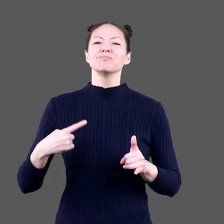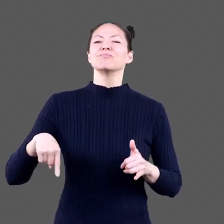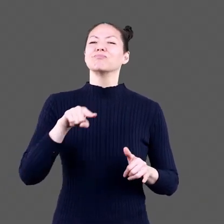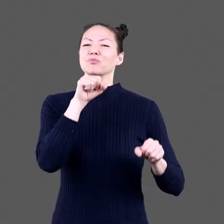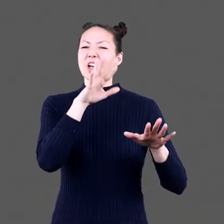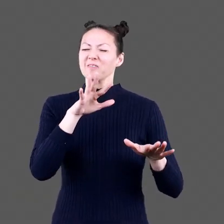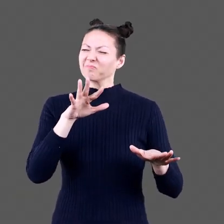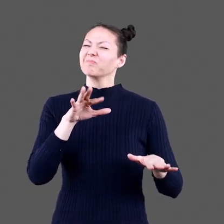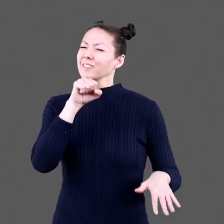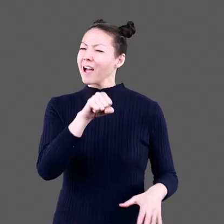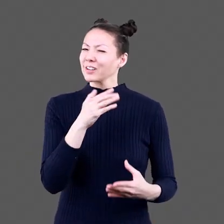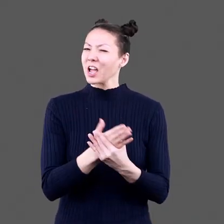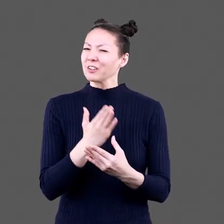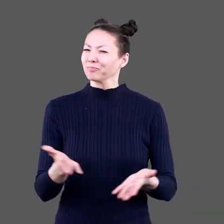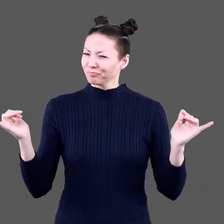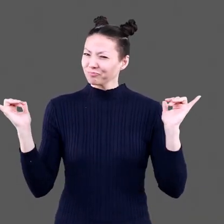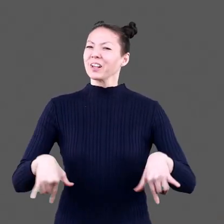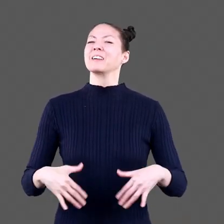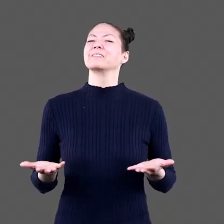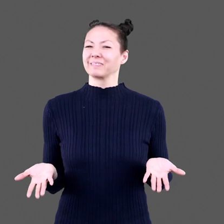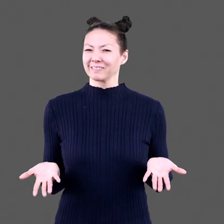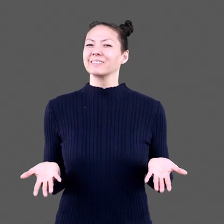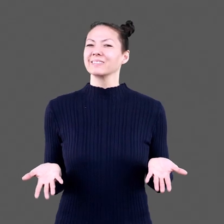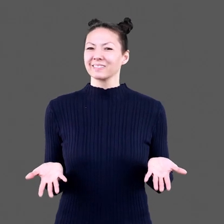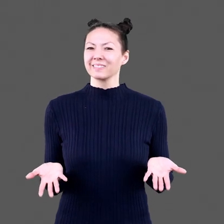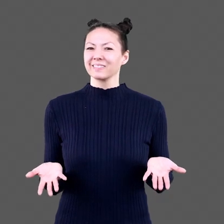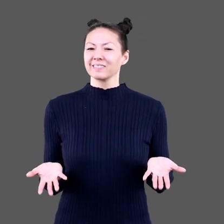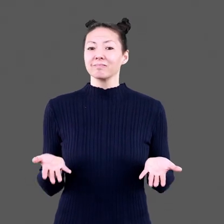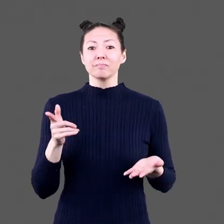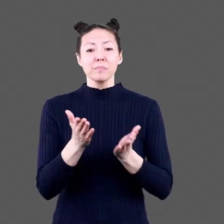After all, dragons love tacos!